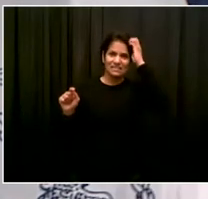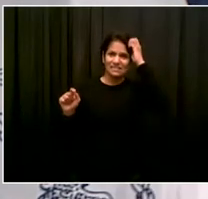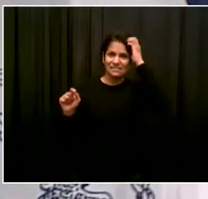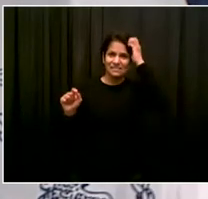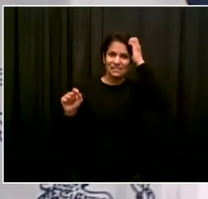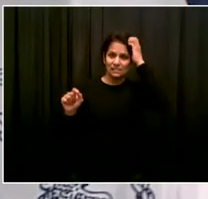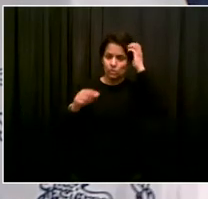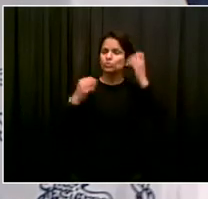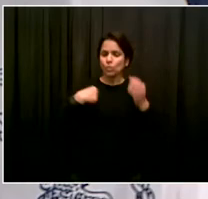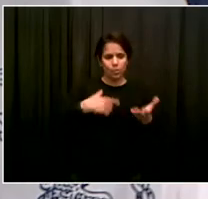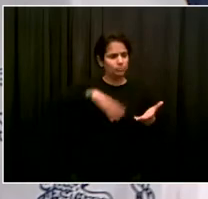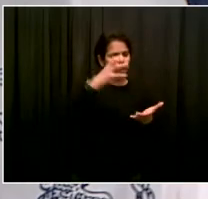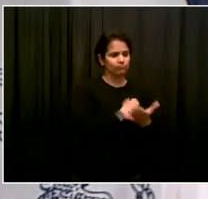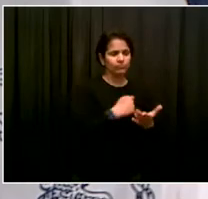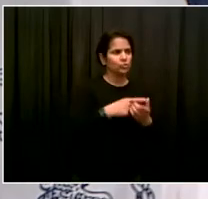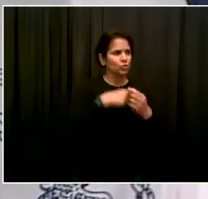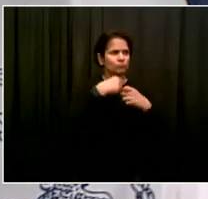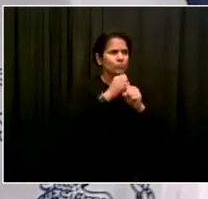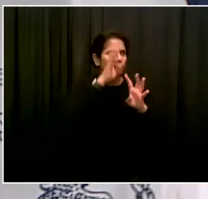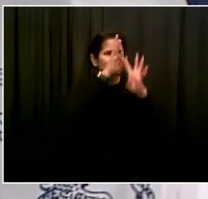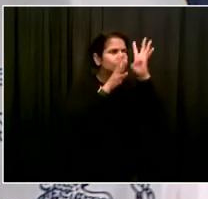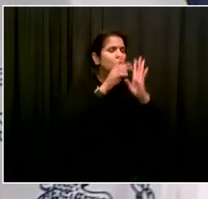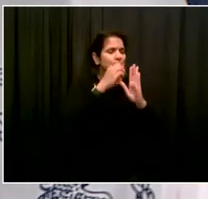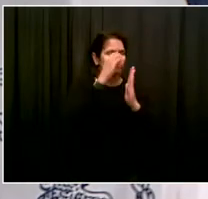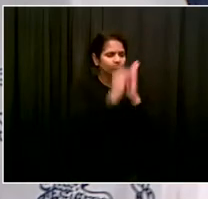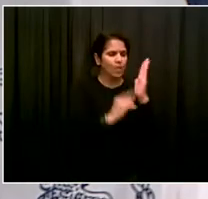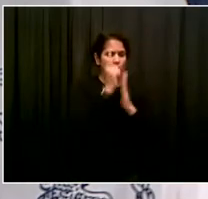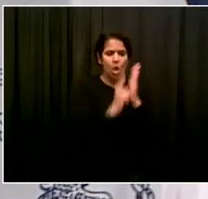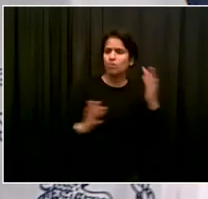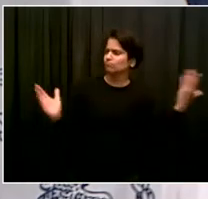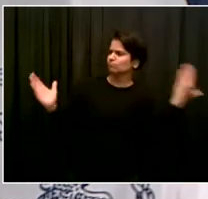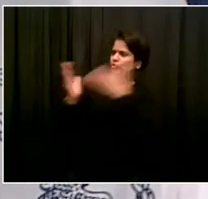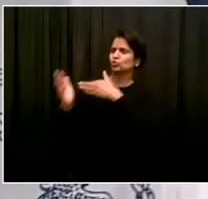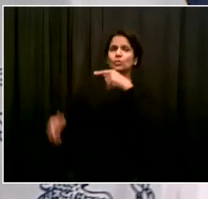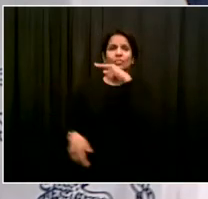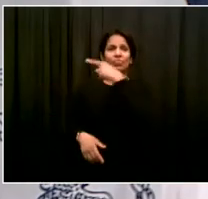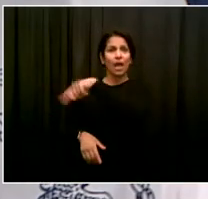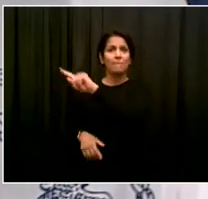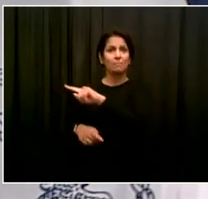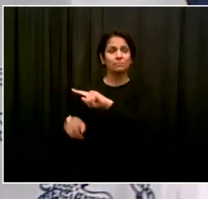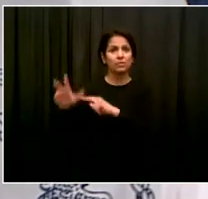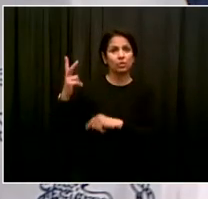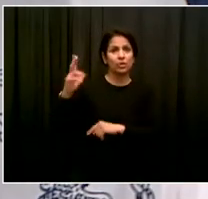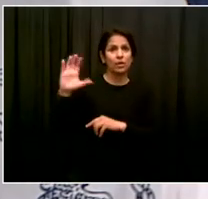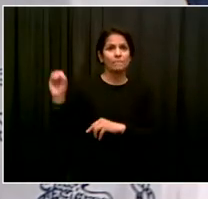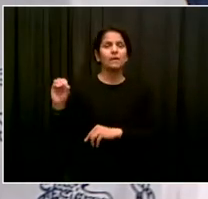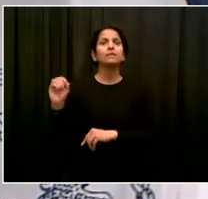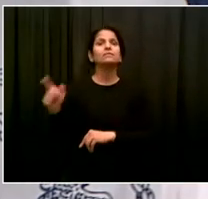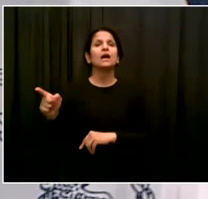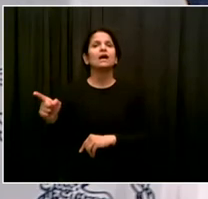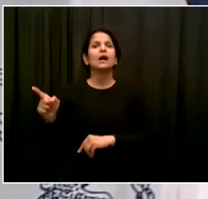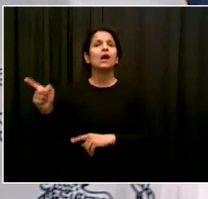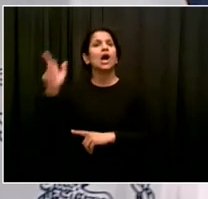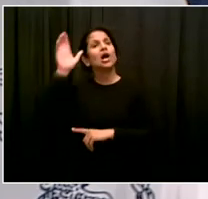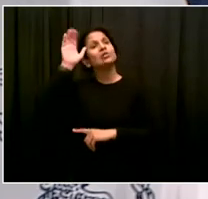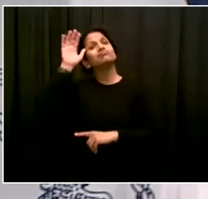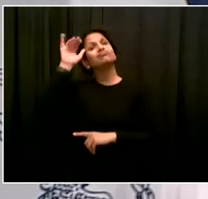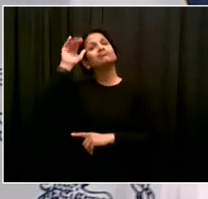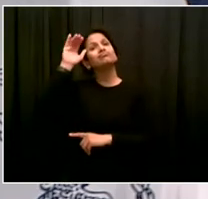about climate change by the fossil fuel industry. With that, I'll turn to Corporation Counsel Jim Johnson.